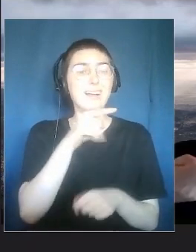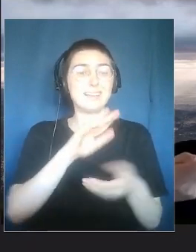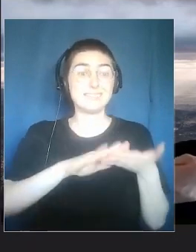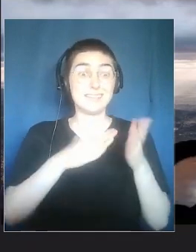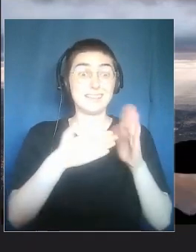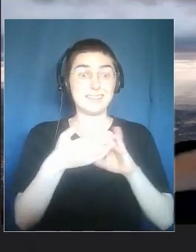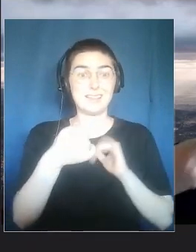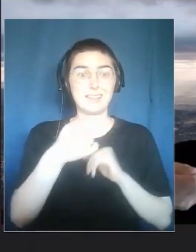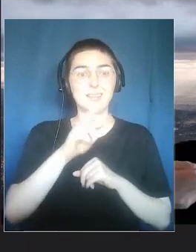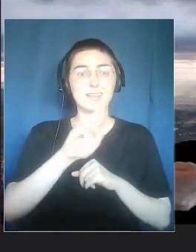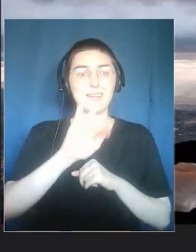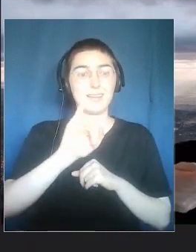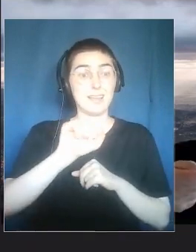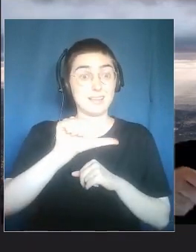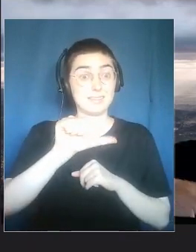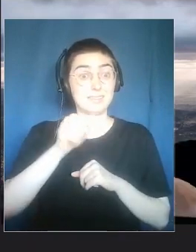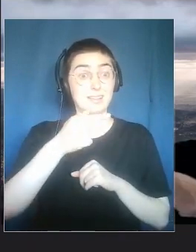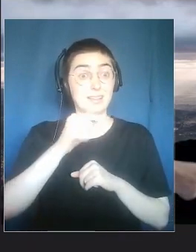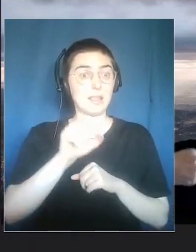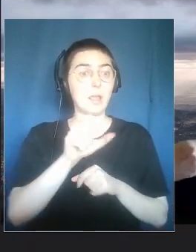hospital in Trieste.